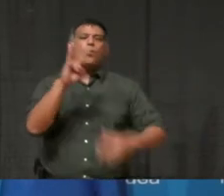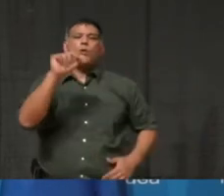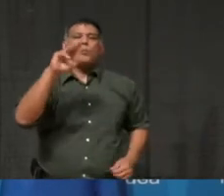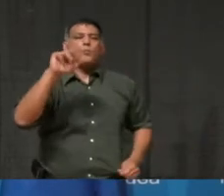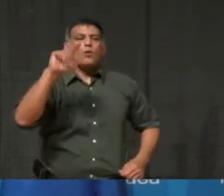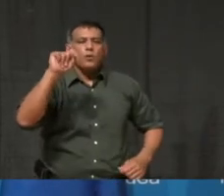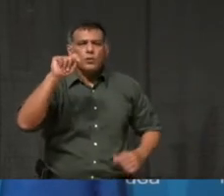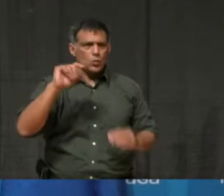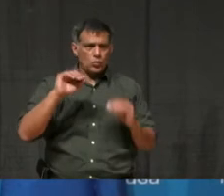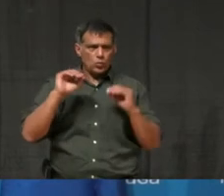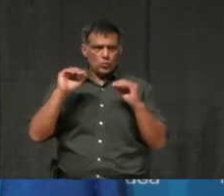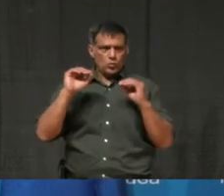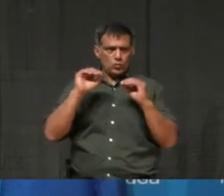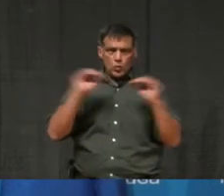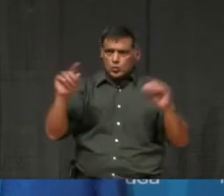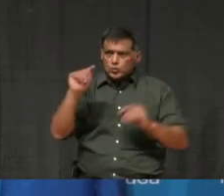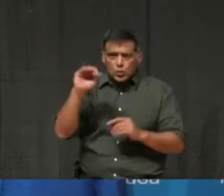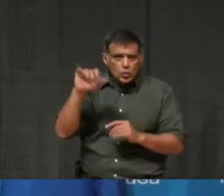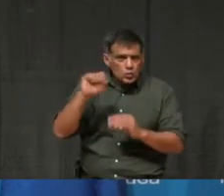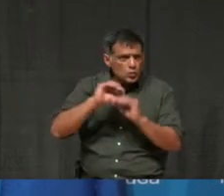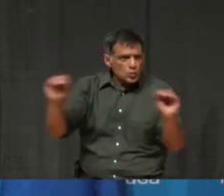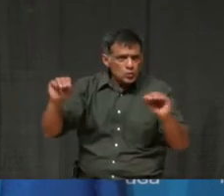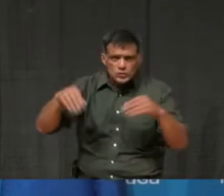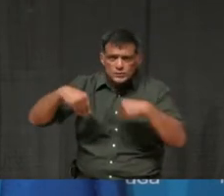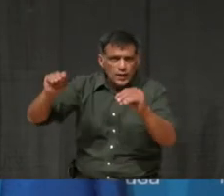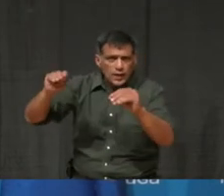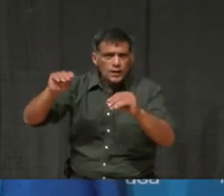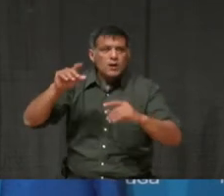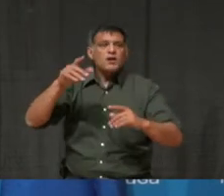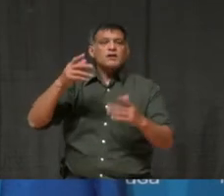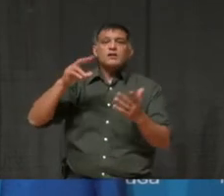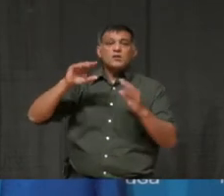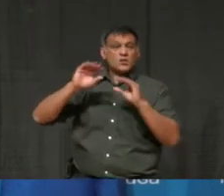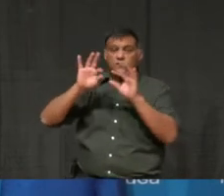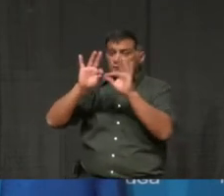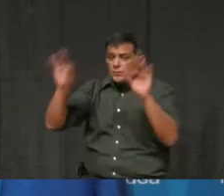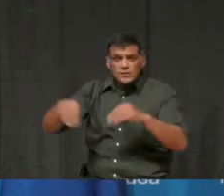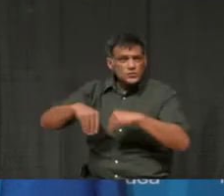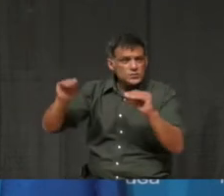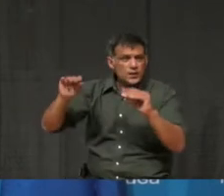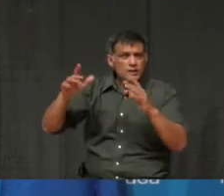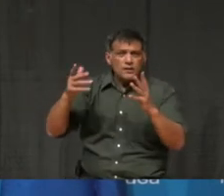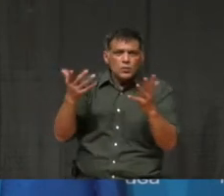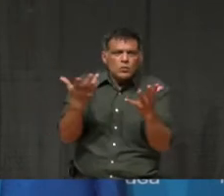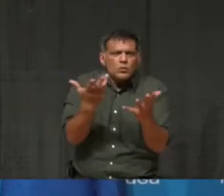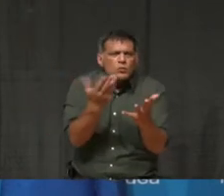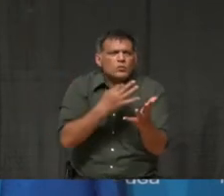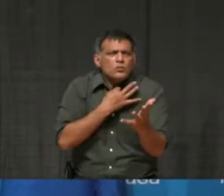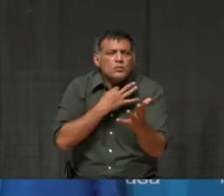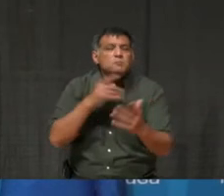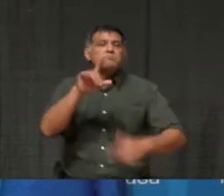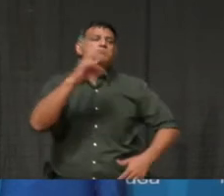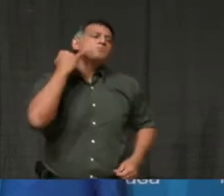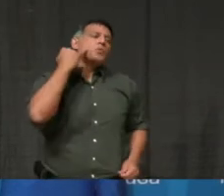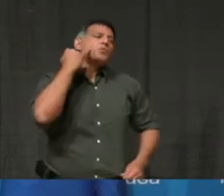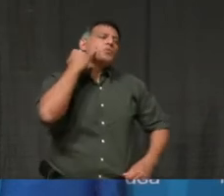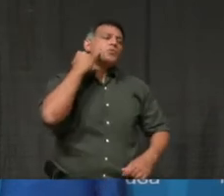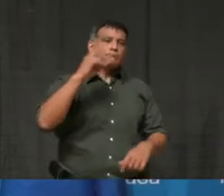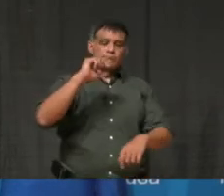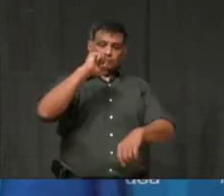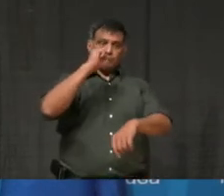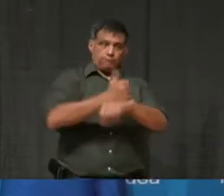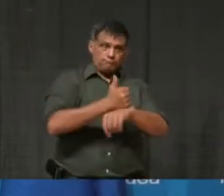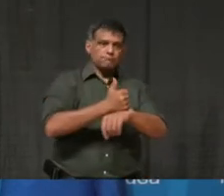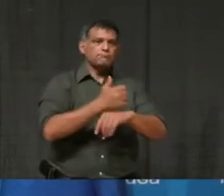And what it would look like walking into a Walmart? Is it just groceries and pharmacy and, I don't know, diapers?